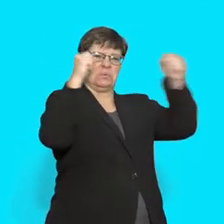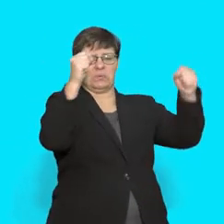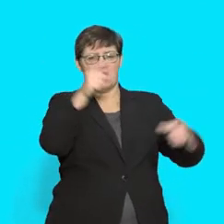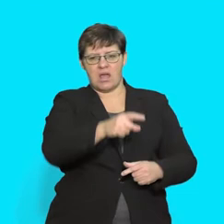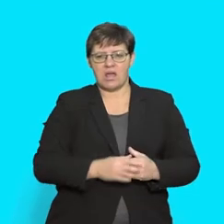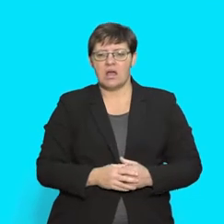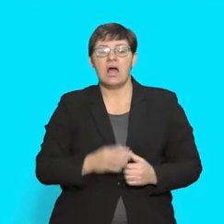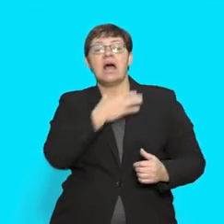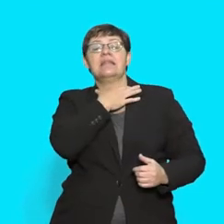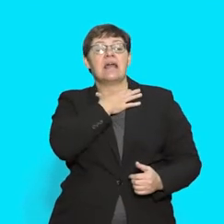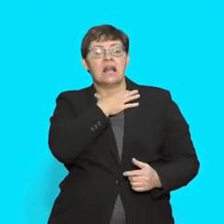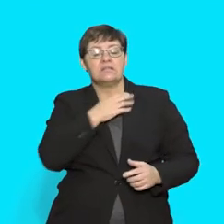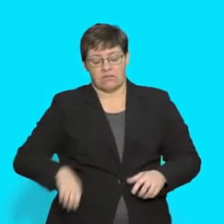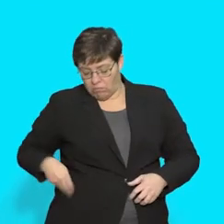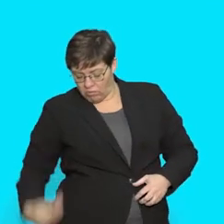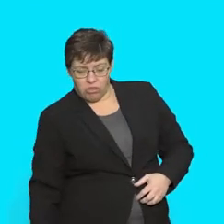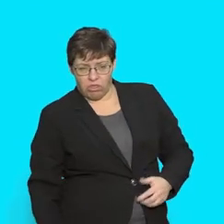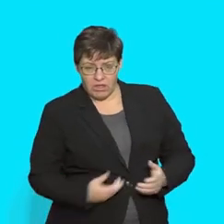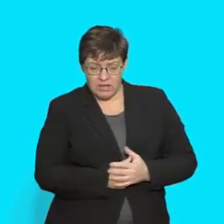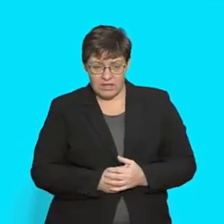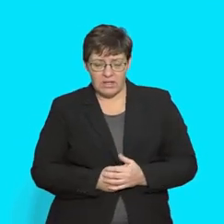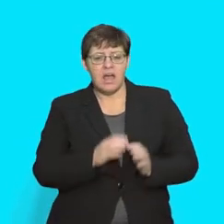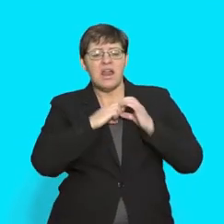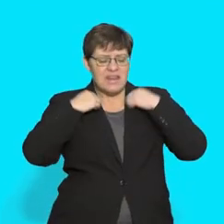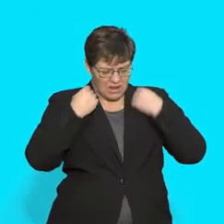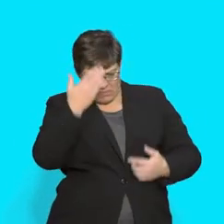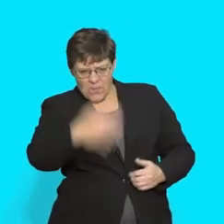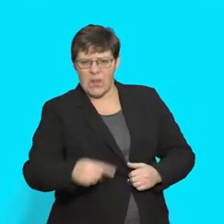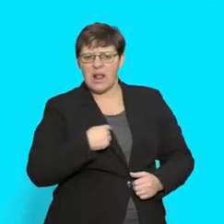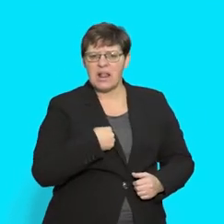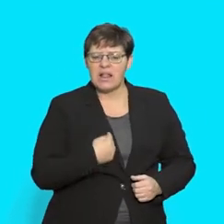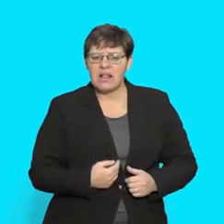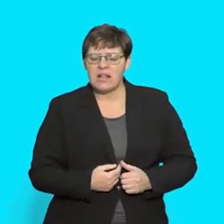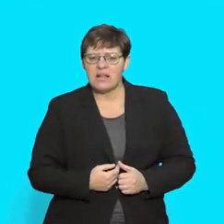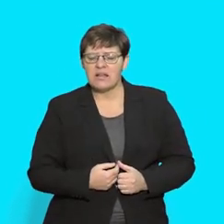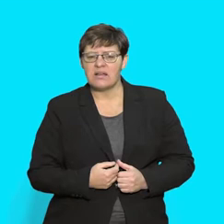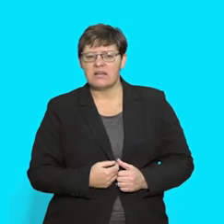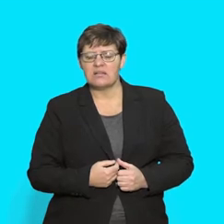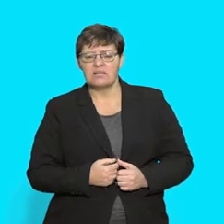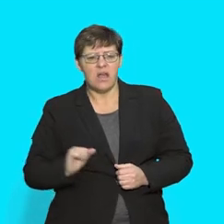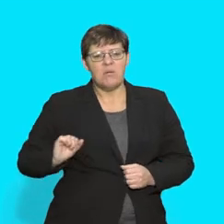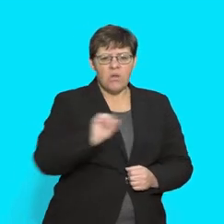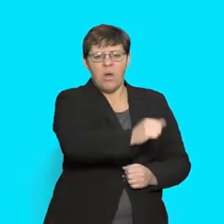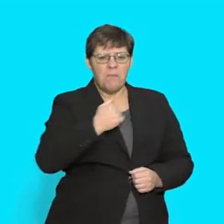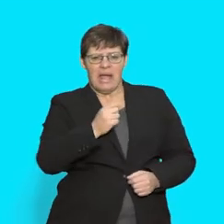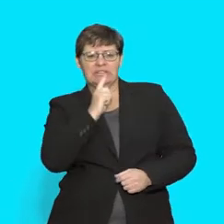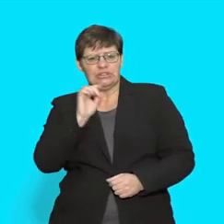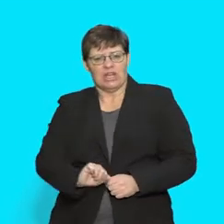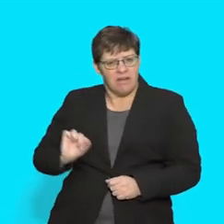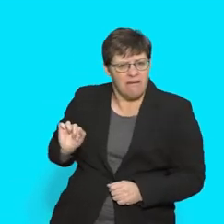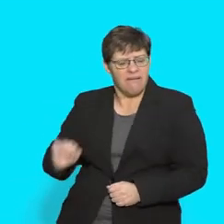necklace fell from his pocket. I know this necklace! shouted Shadow Girl. It belongs to my teacher.